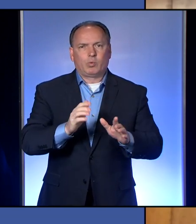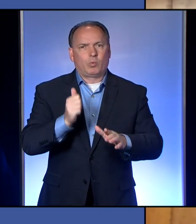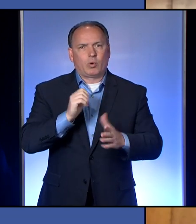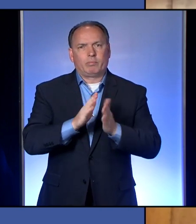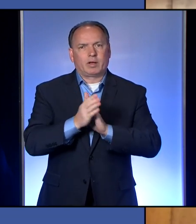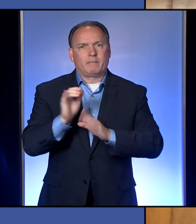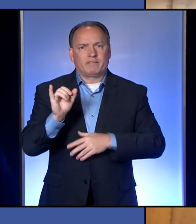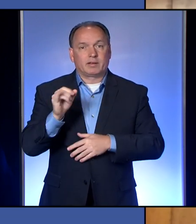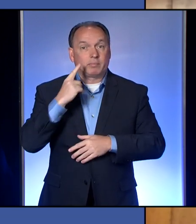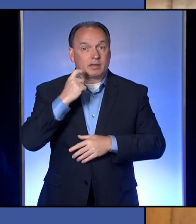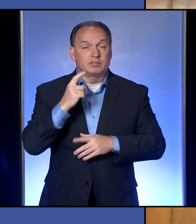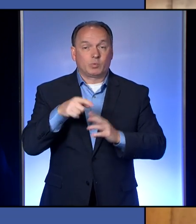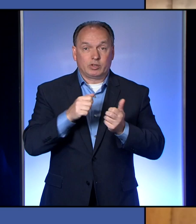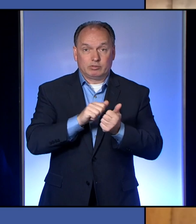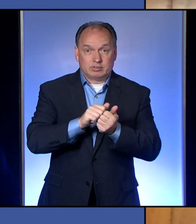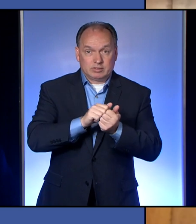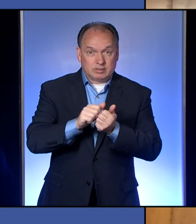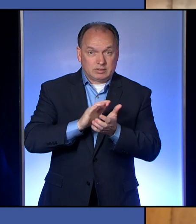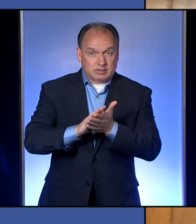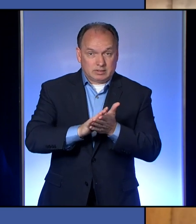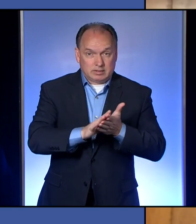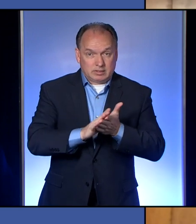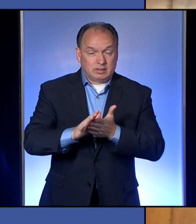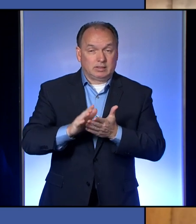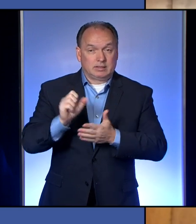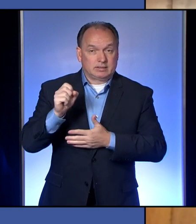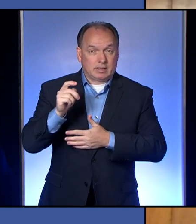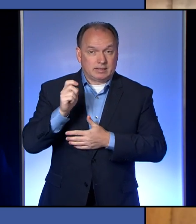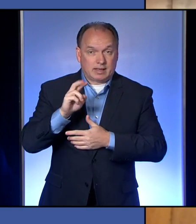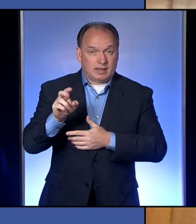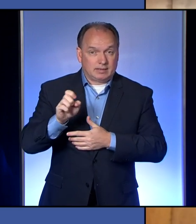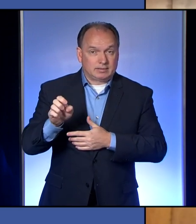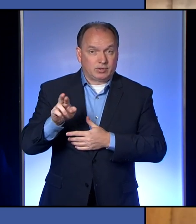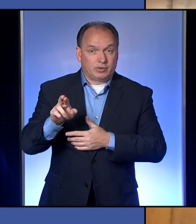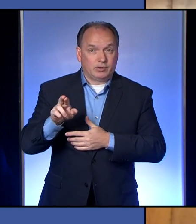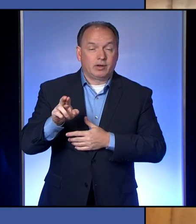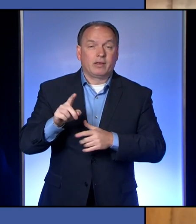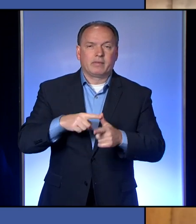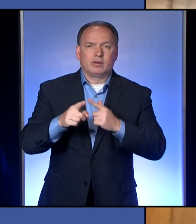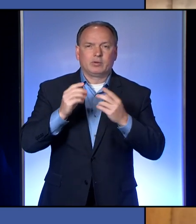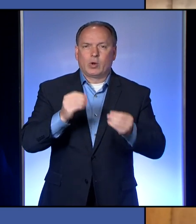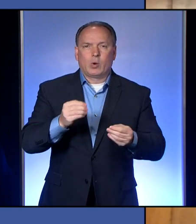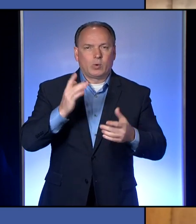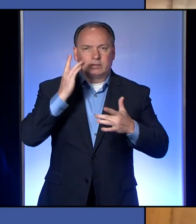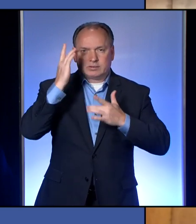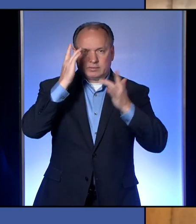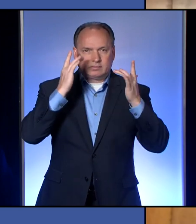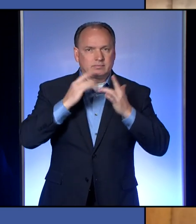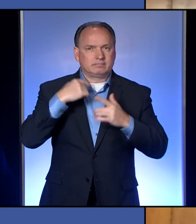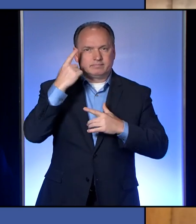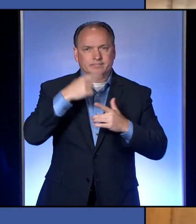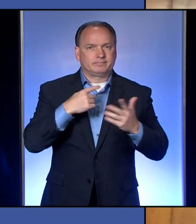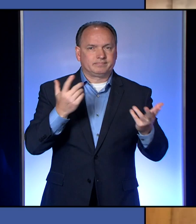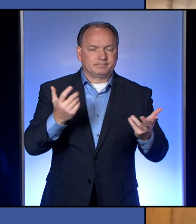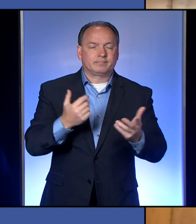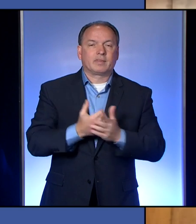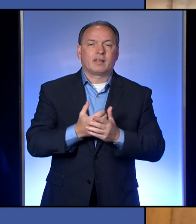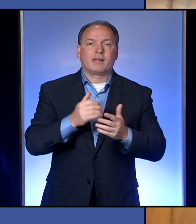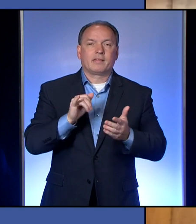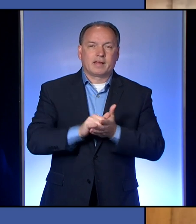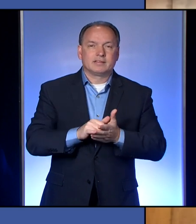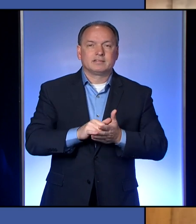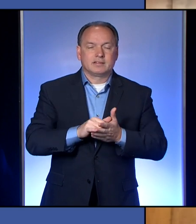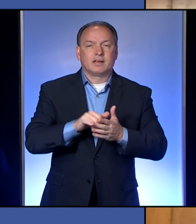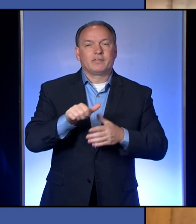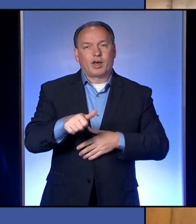once you sanitize your hands, you're not going to bring any virus to your eyes, face, or nose. And that's another reason why